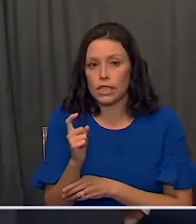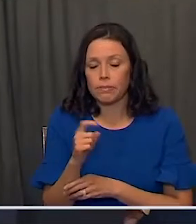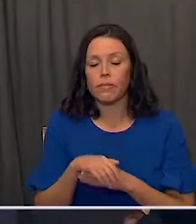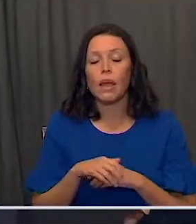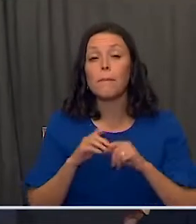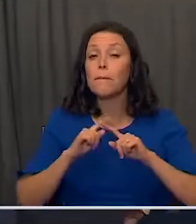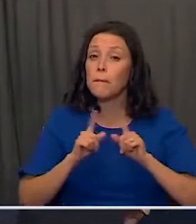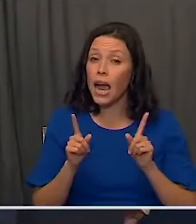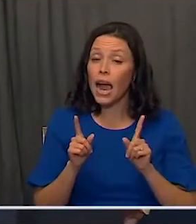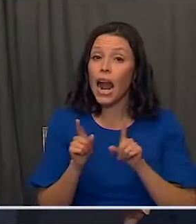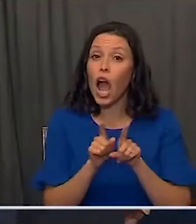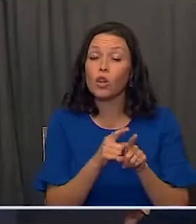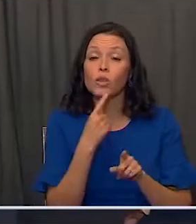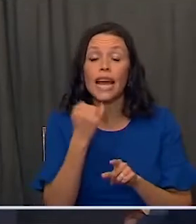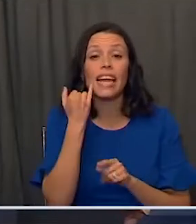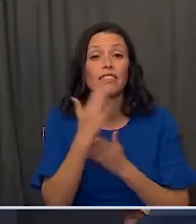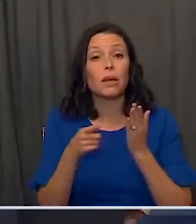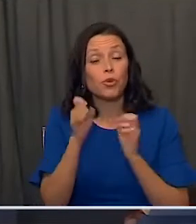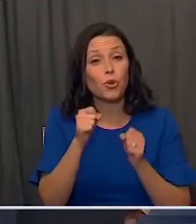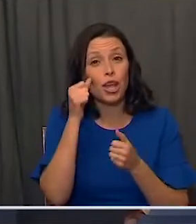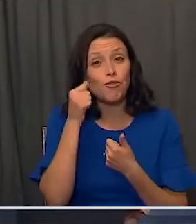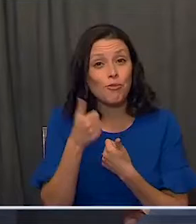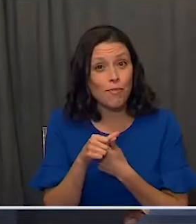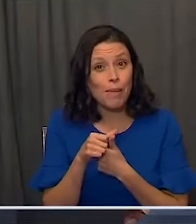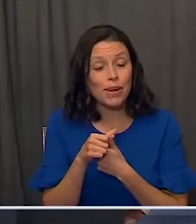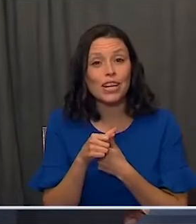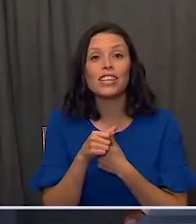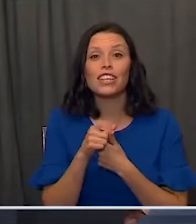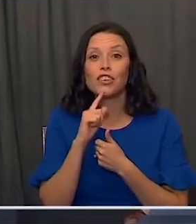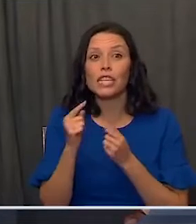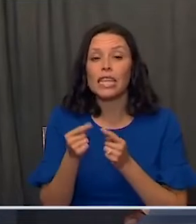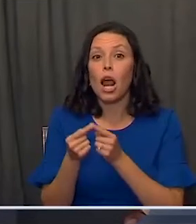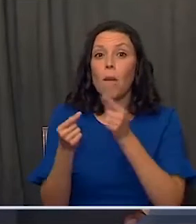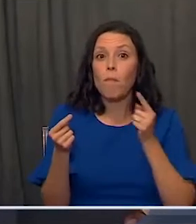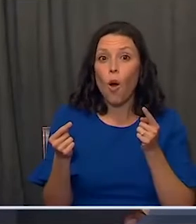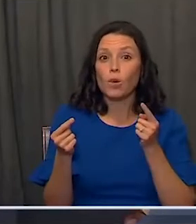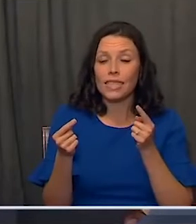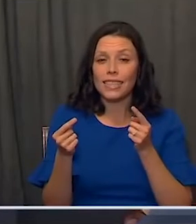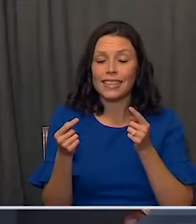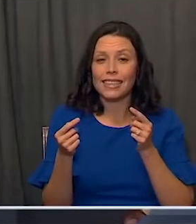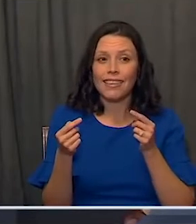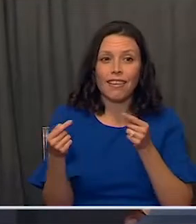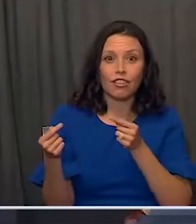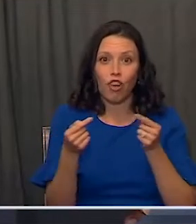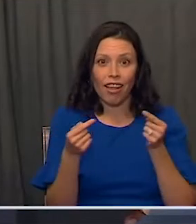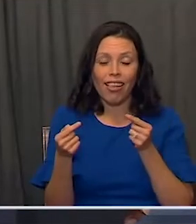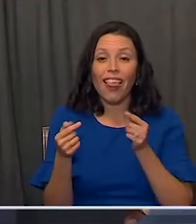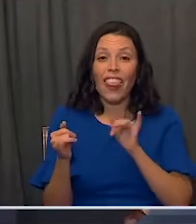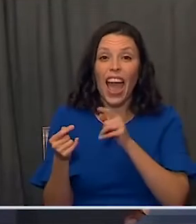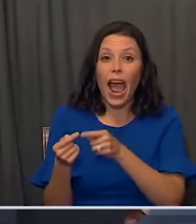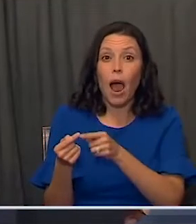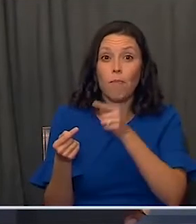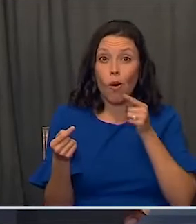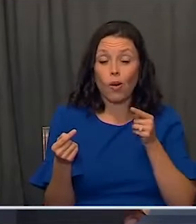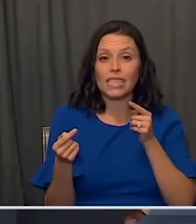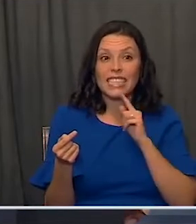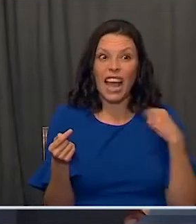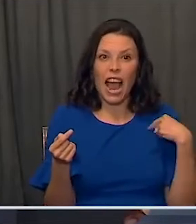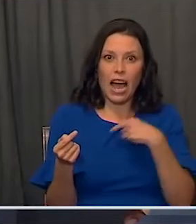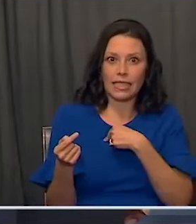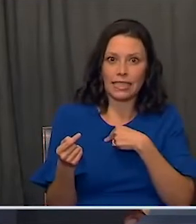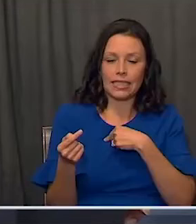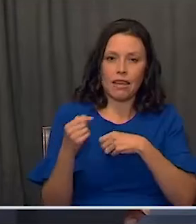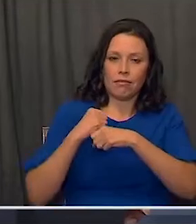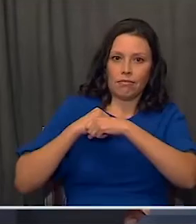However, I also said, if some of you can remember that there's an opposing force to that. And that opposing force is us.